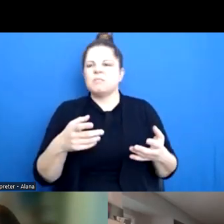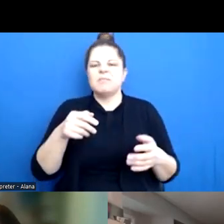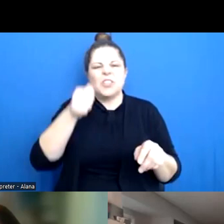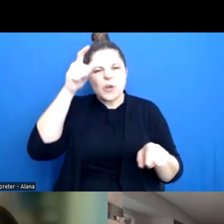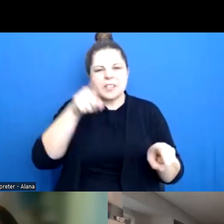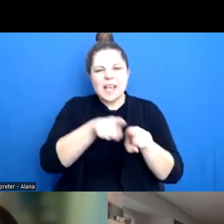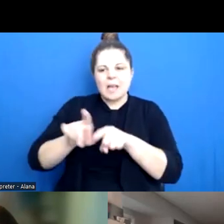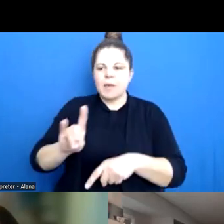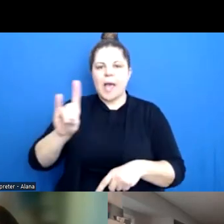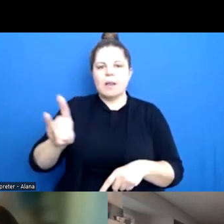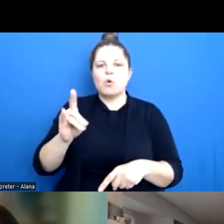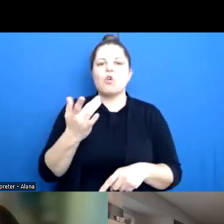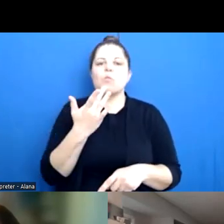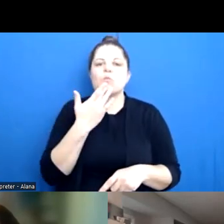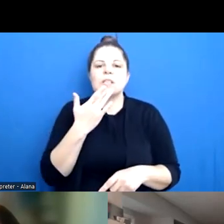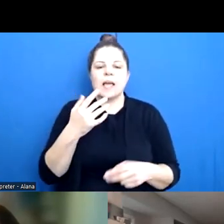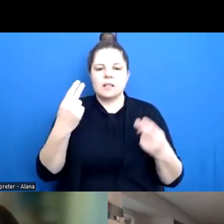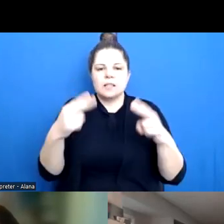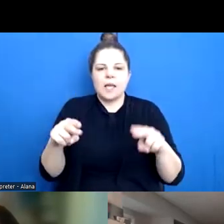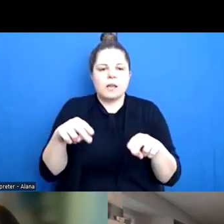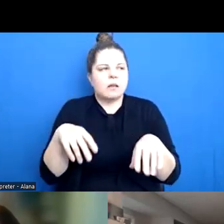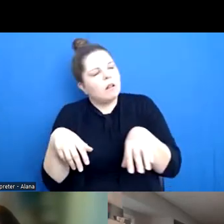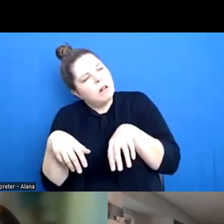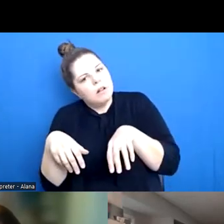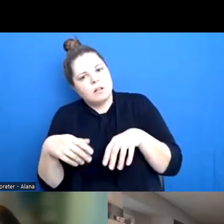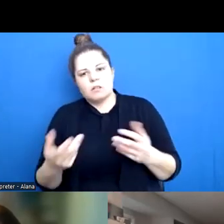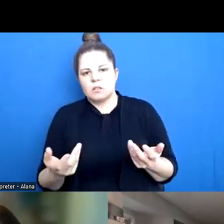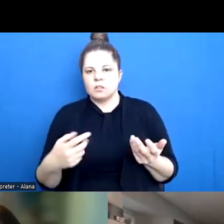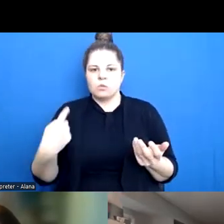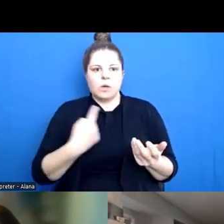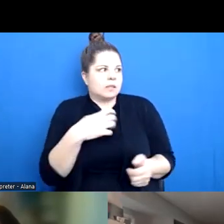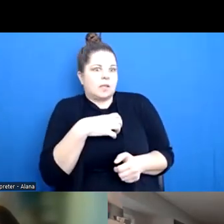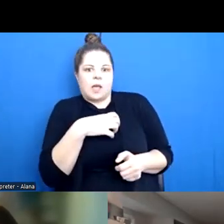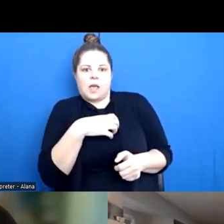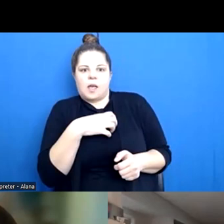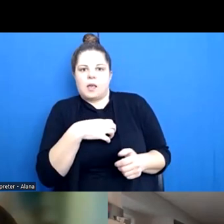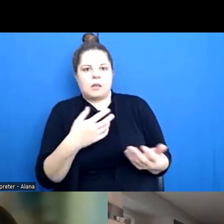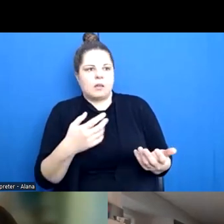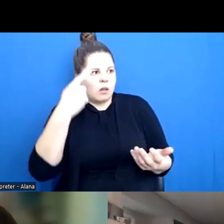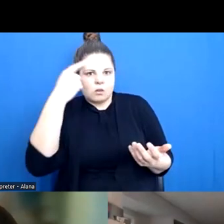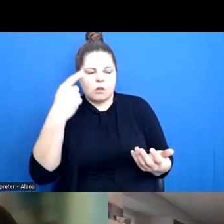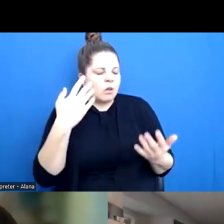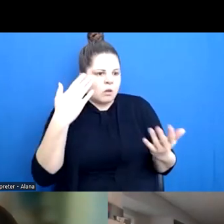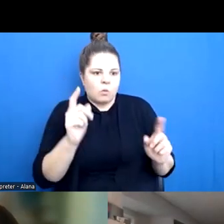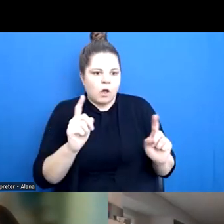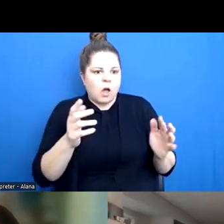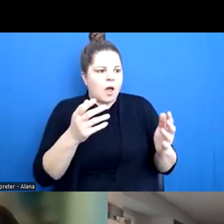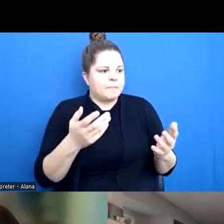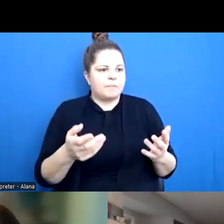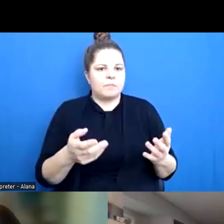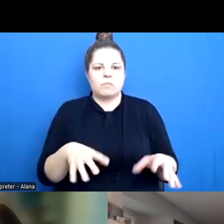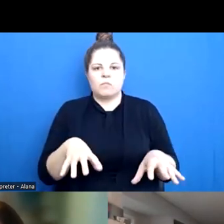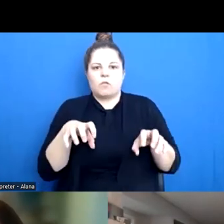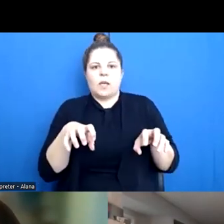you're sort of so scared or you're so confused by what option to take that you actually take no option, which is to go